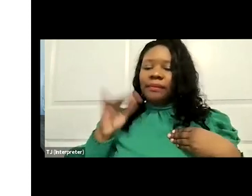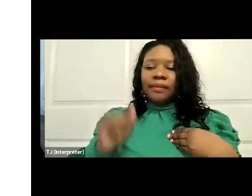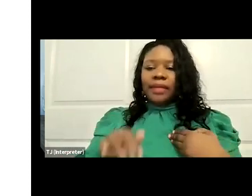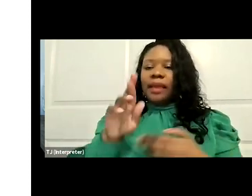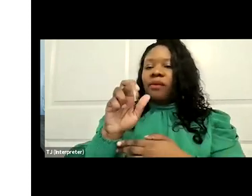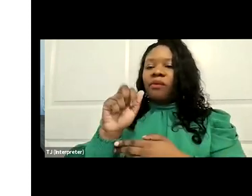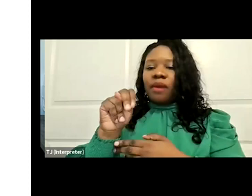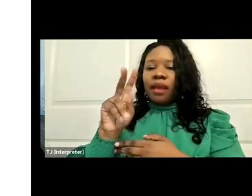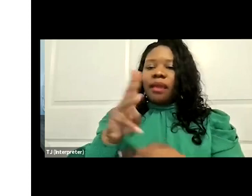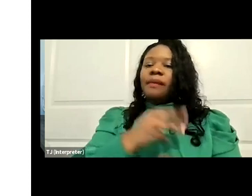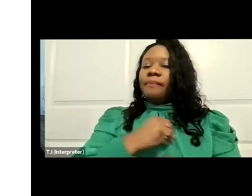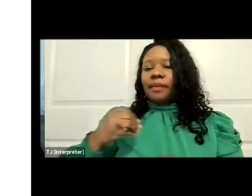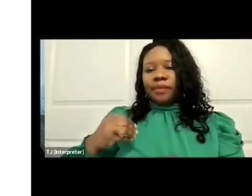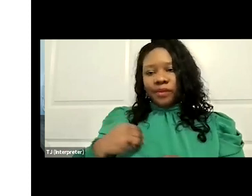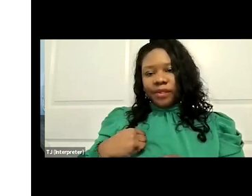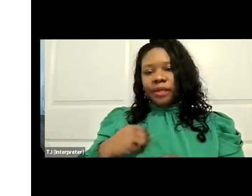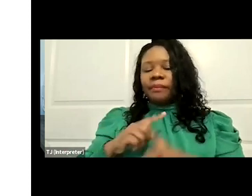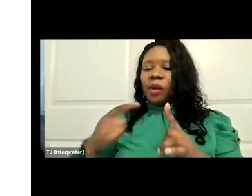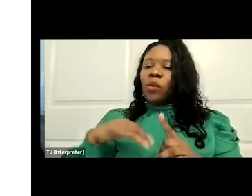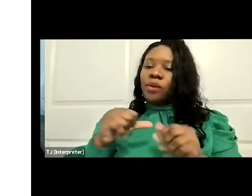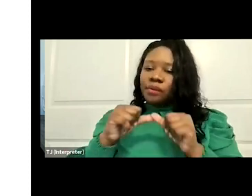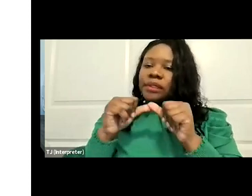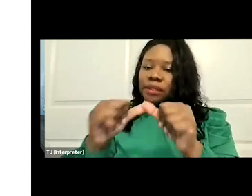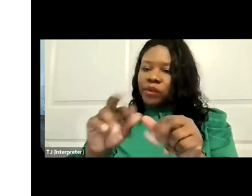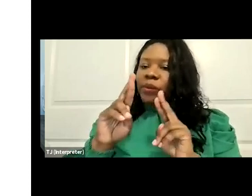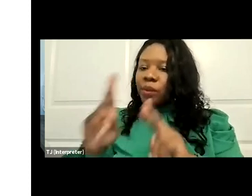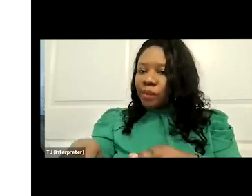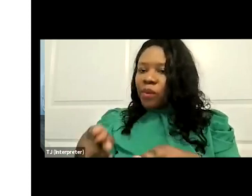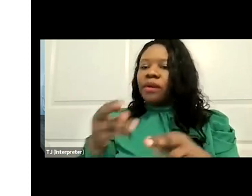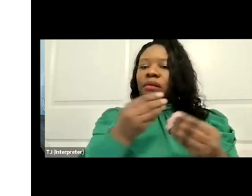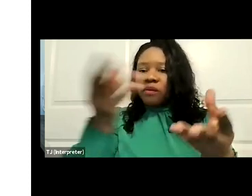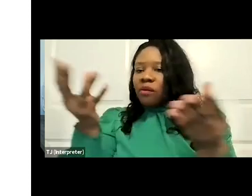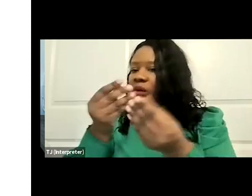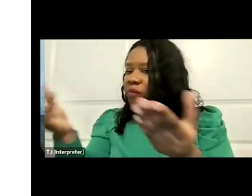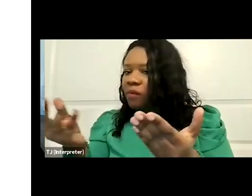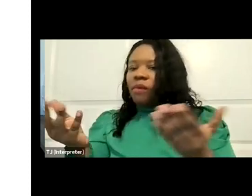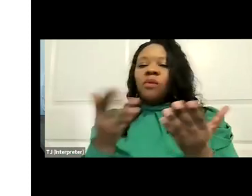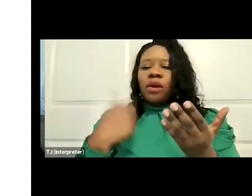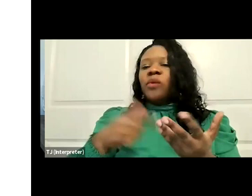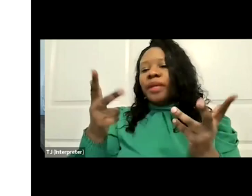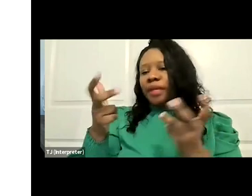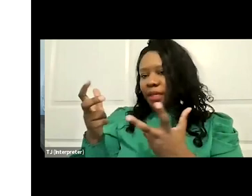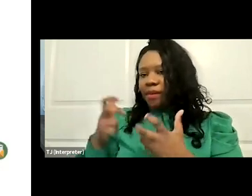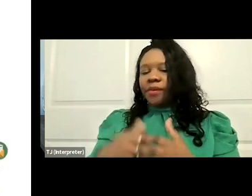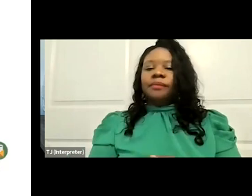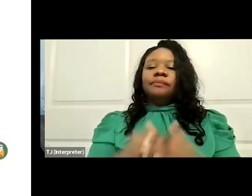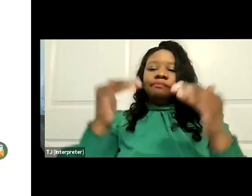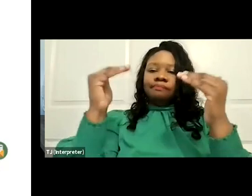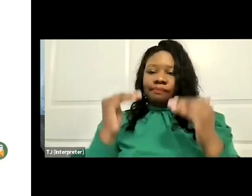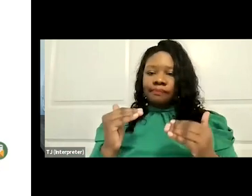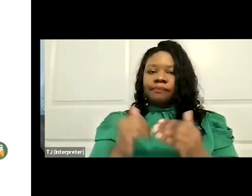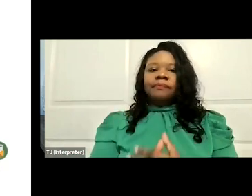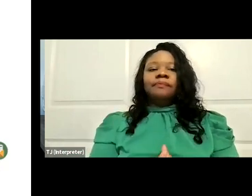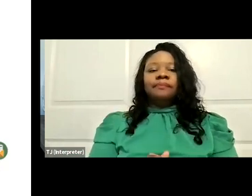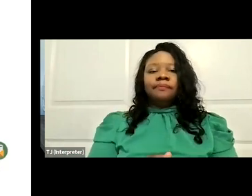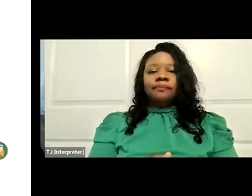course, we will continue to report out there as we hear more. Next slide, please. Next slide,